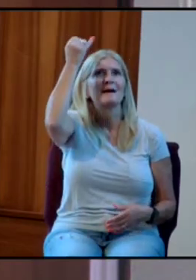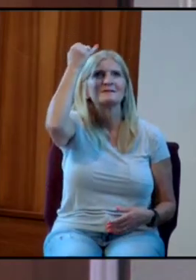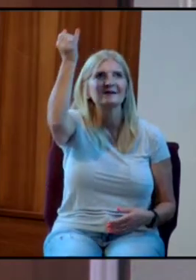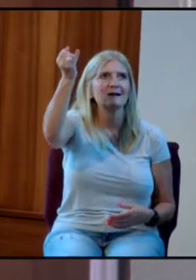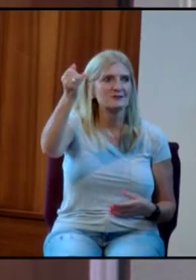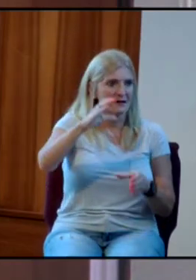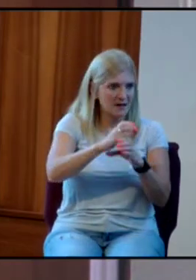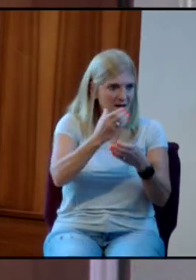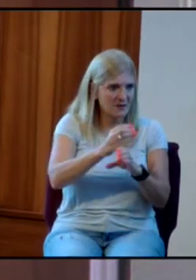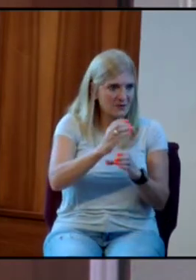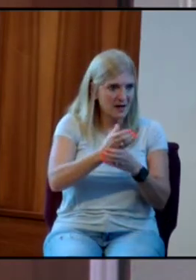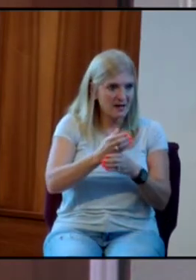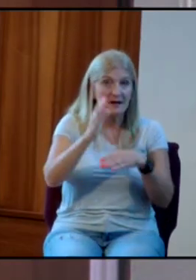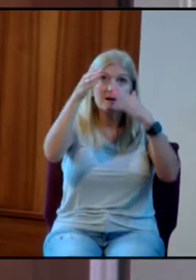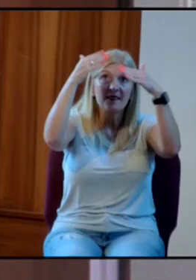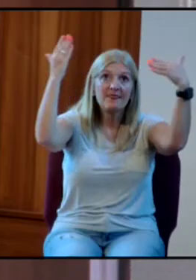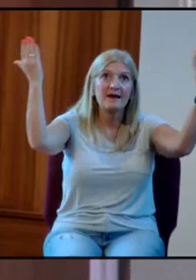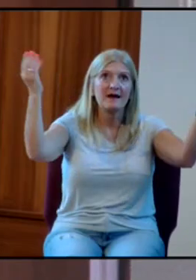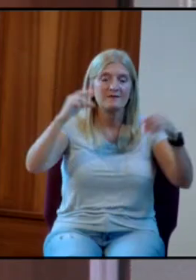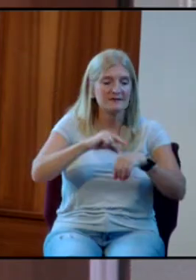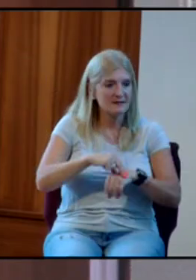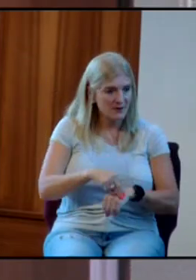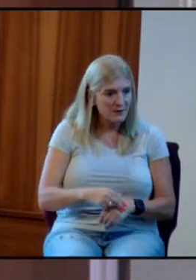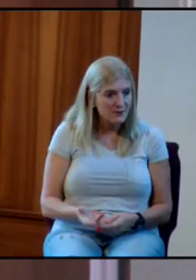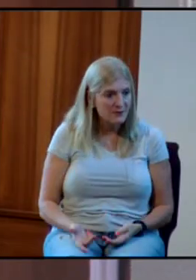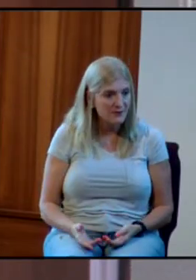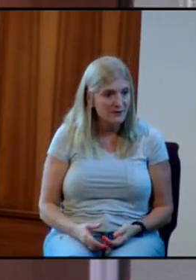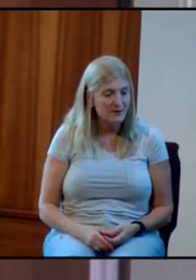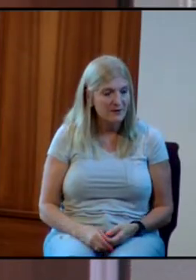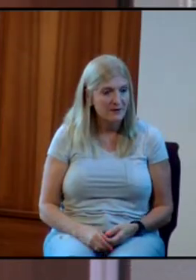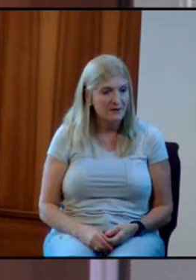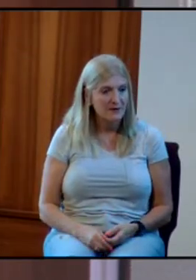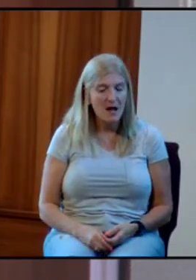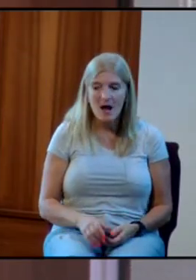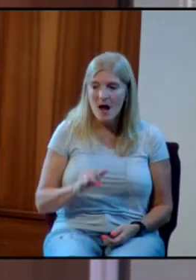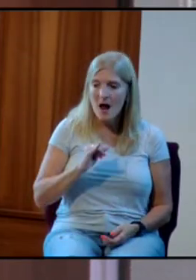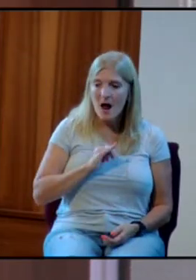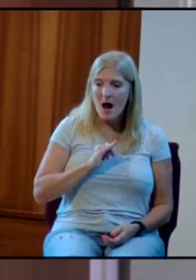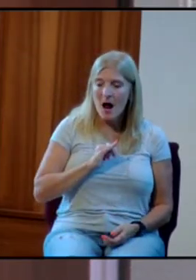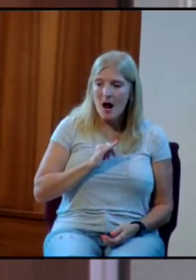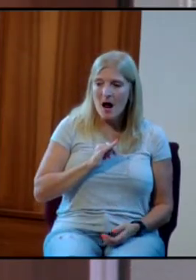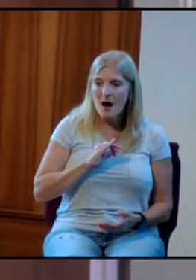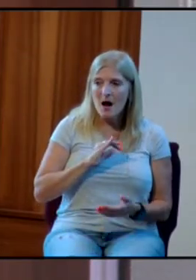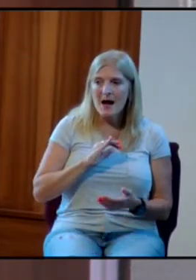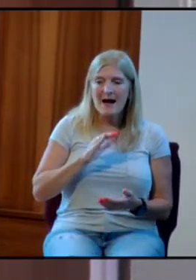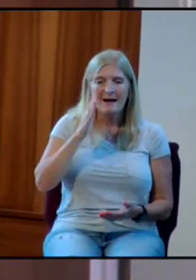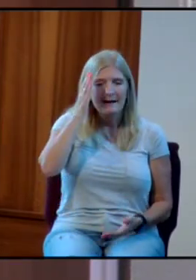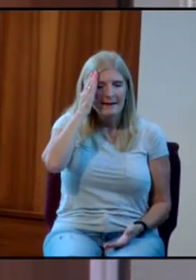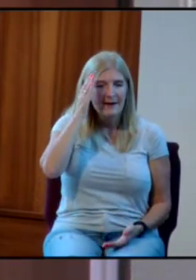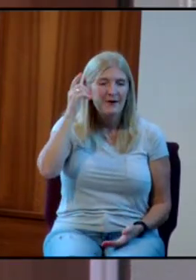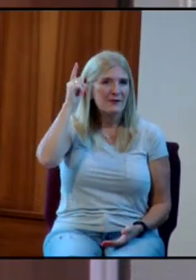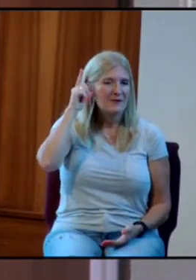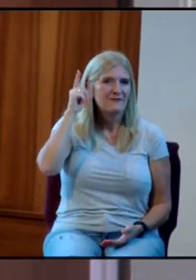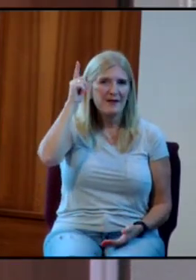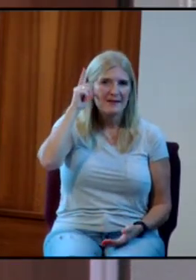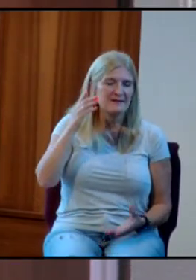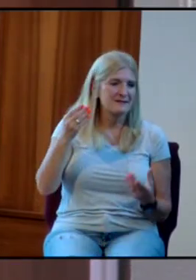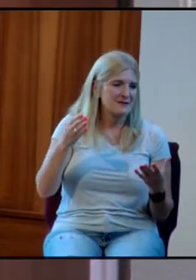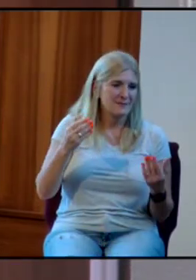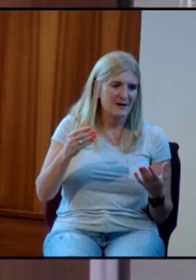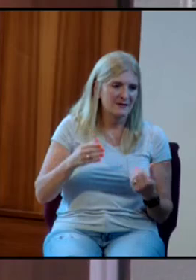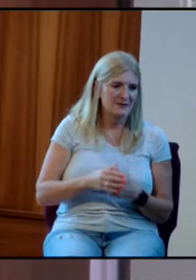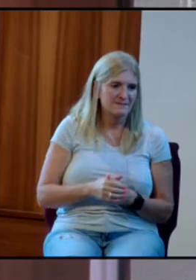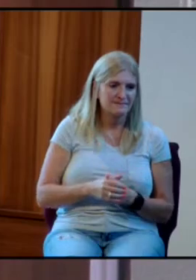I know we're bombarded with all these other theories. I've been insulted at the university